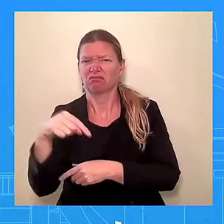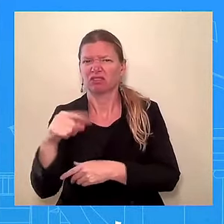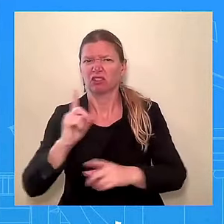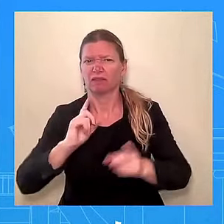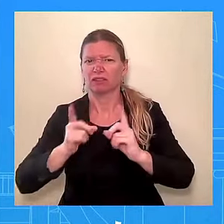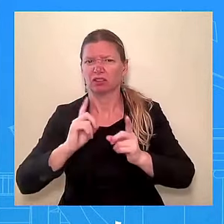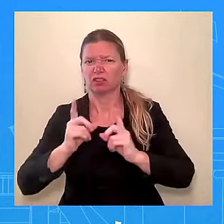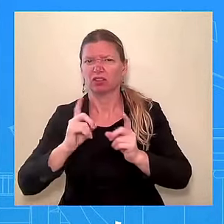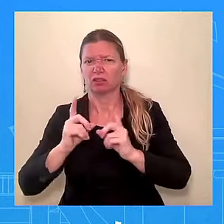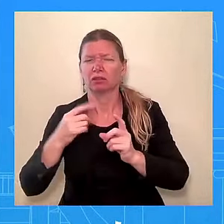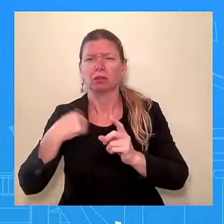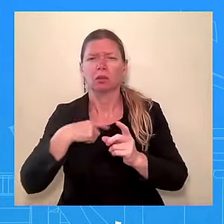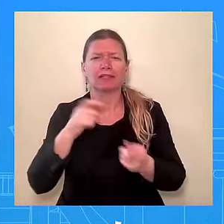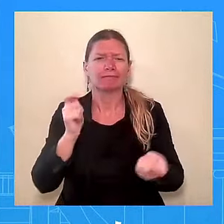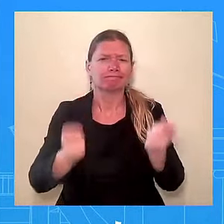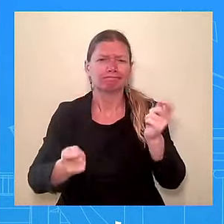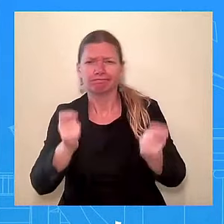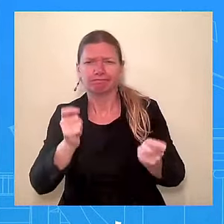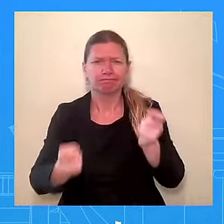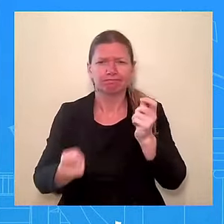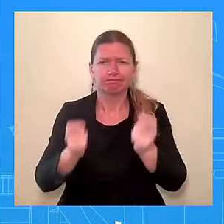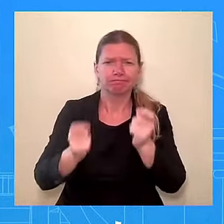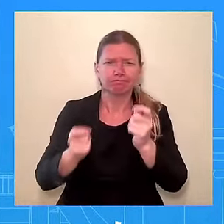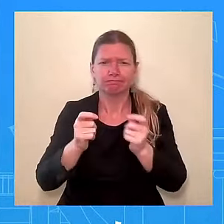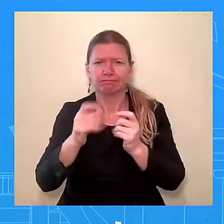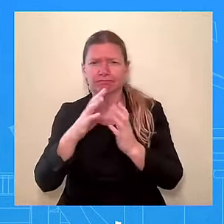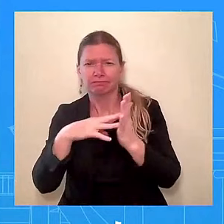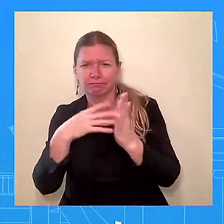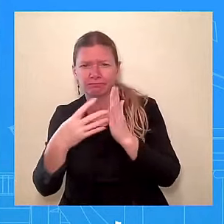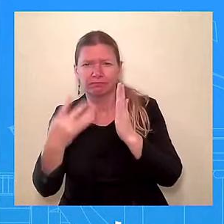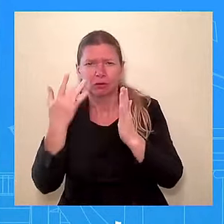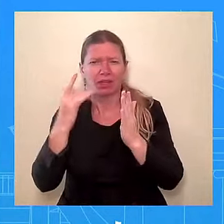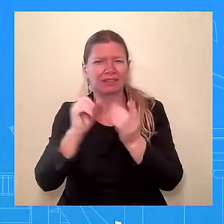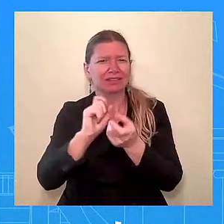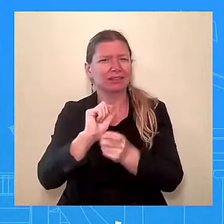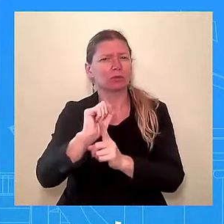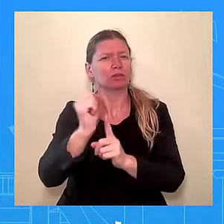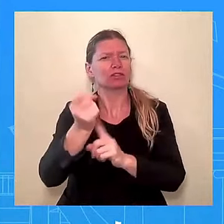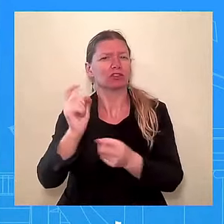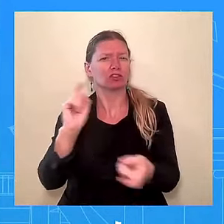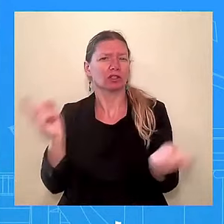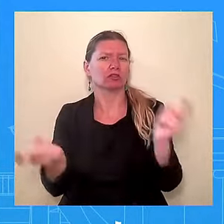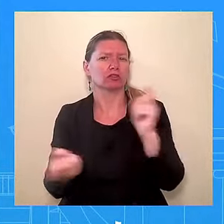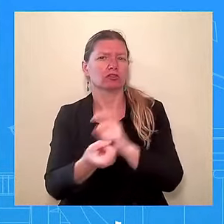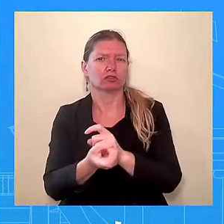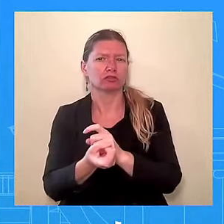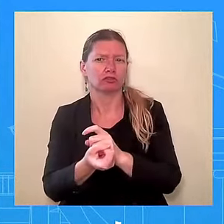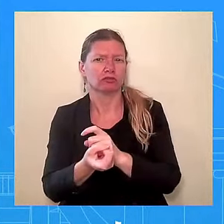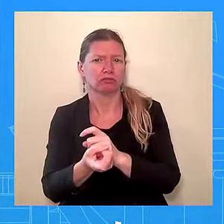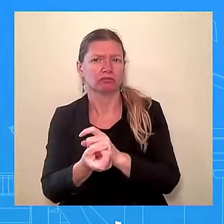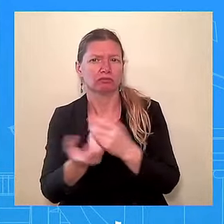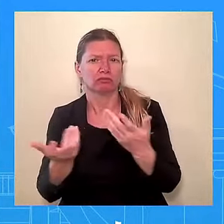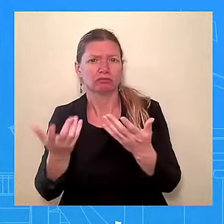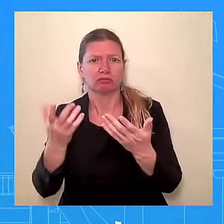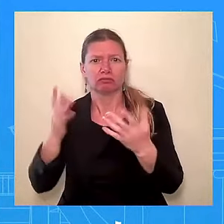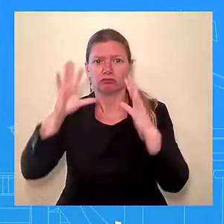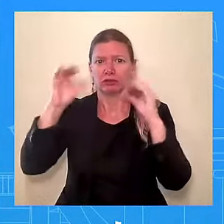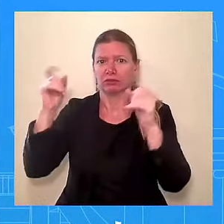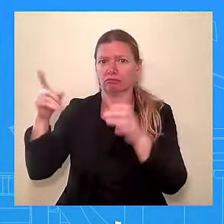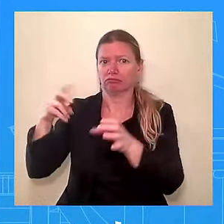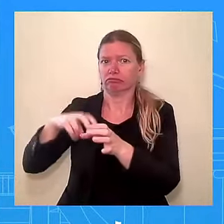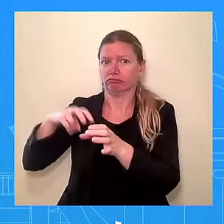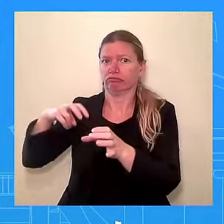is a change in just him stepping down for re-election. He's still very much the president.